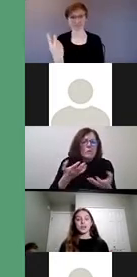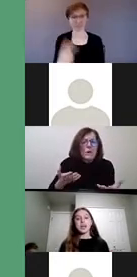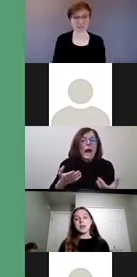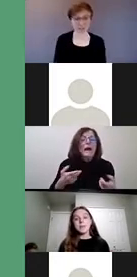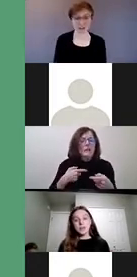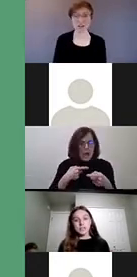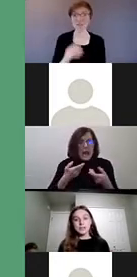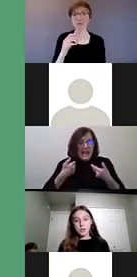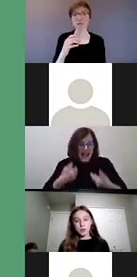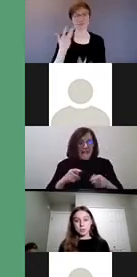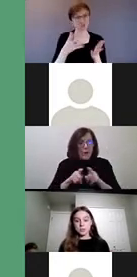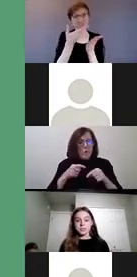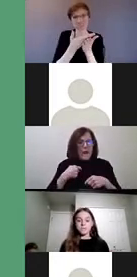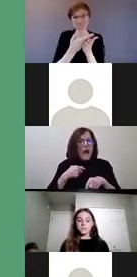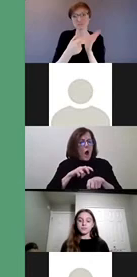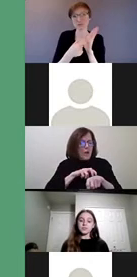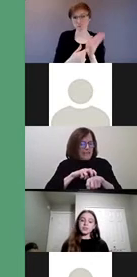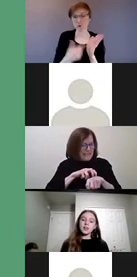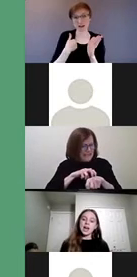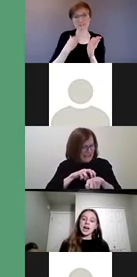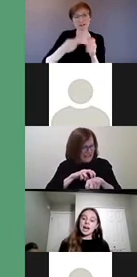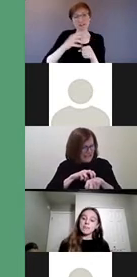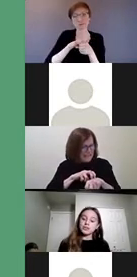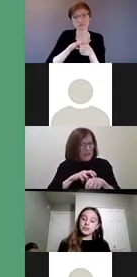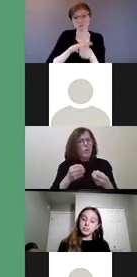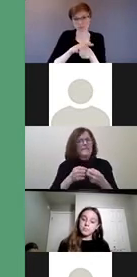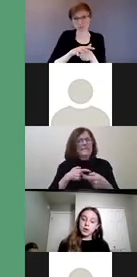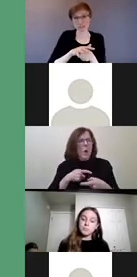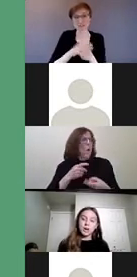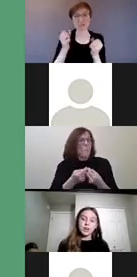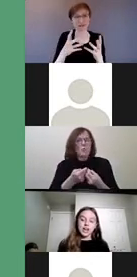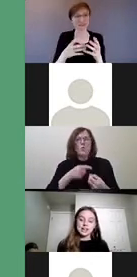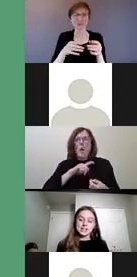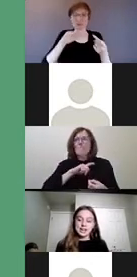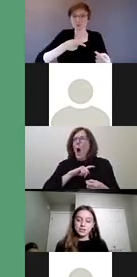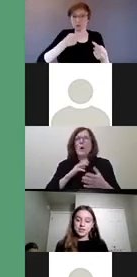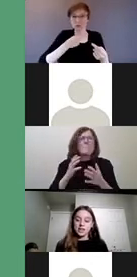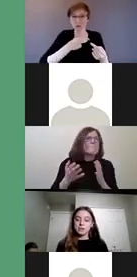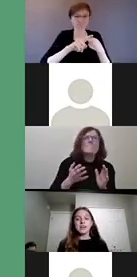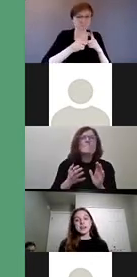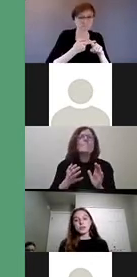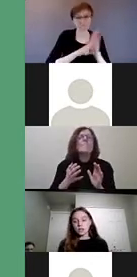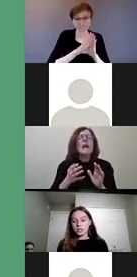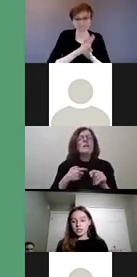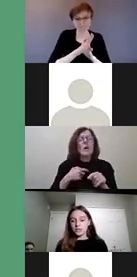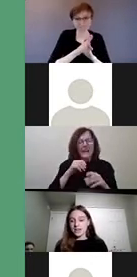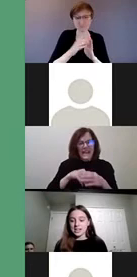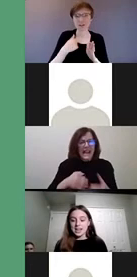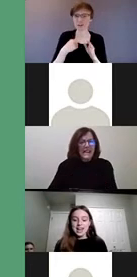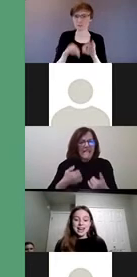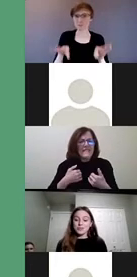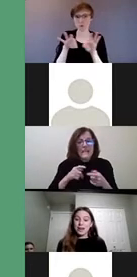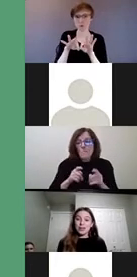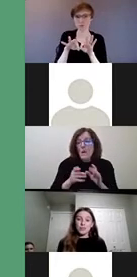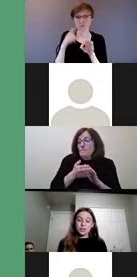the future, and many of us have peer problems. I am an extremely important part of Ale's life, because I am her closest friend.